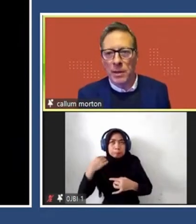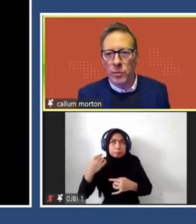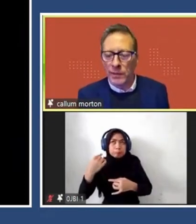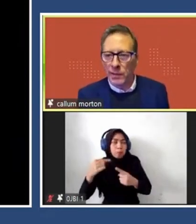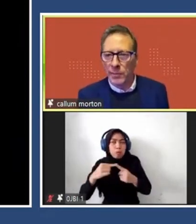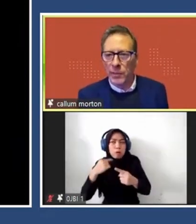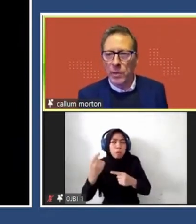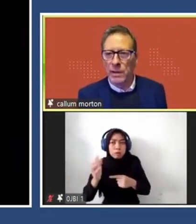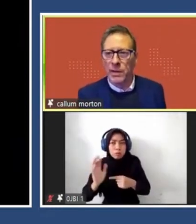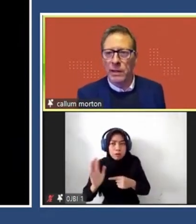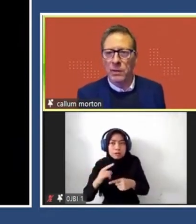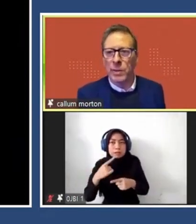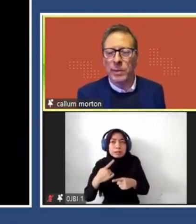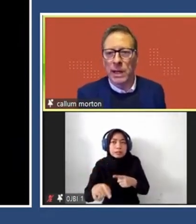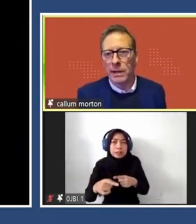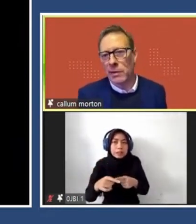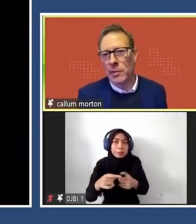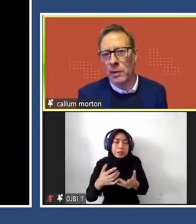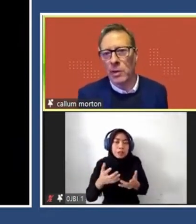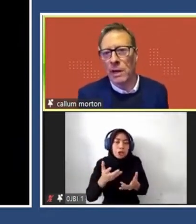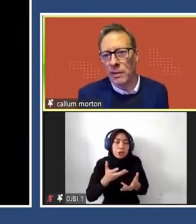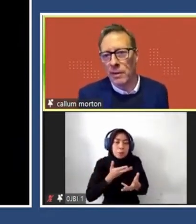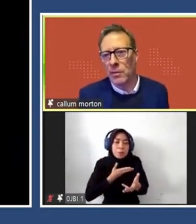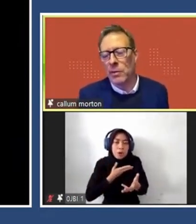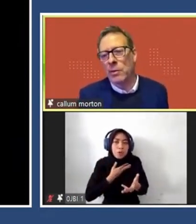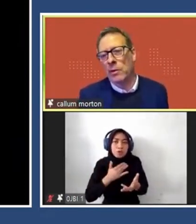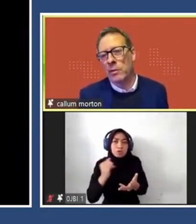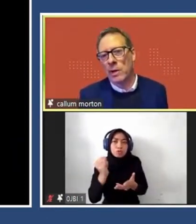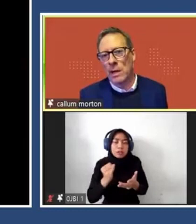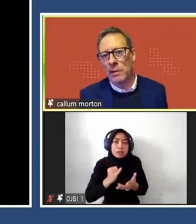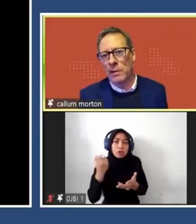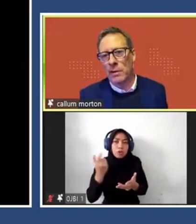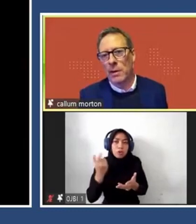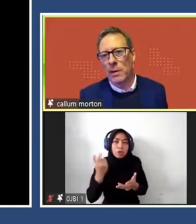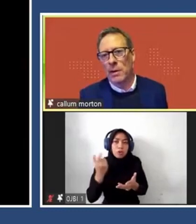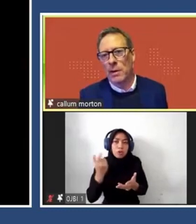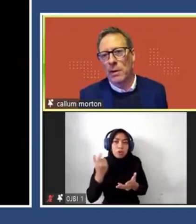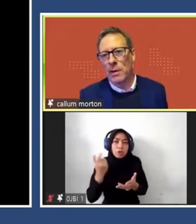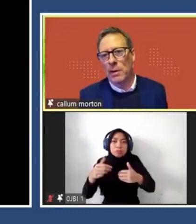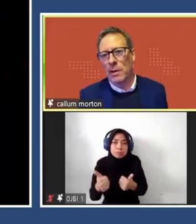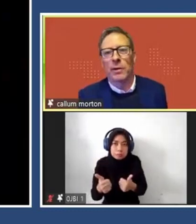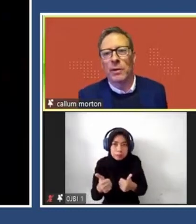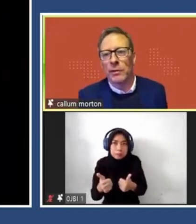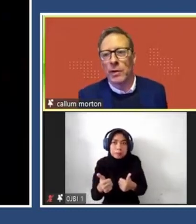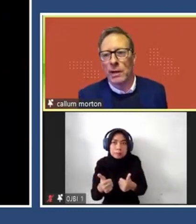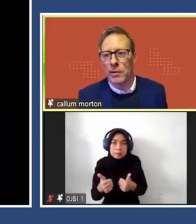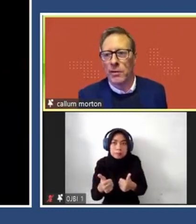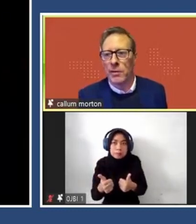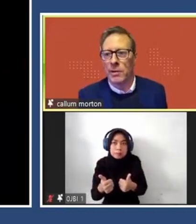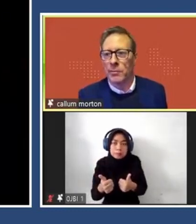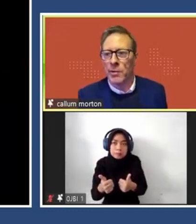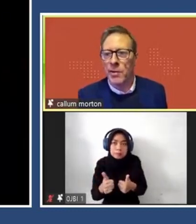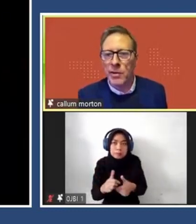in our mind, one of the simplest ways to get good public artists and bring good artists into it. So a lot of good artists, I know it's a woolly term,